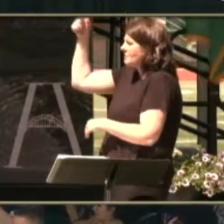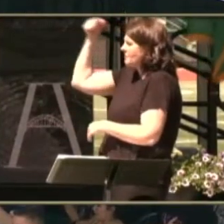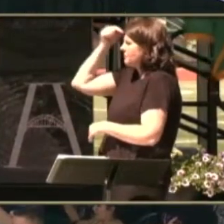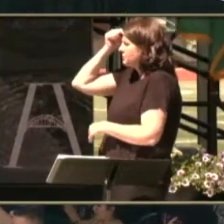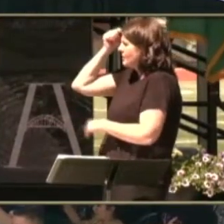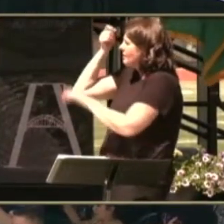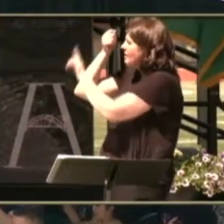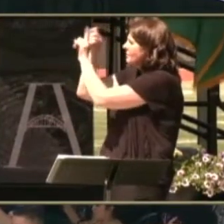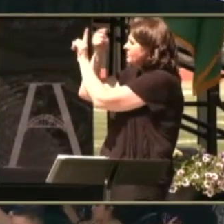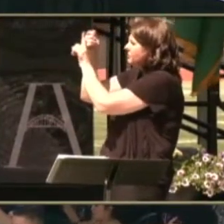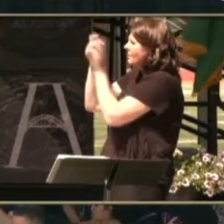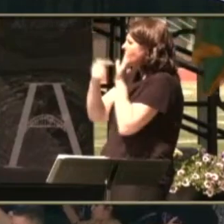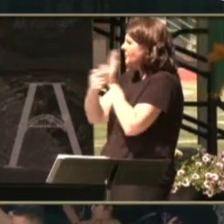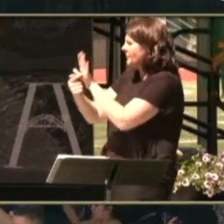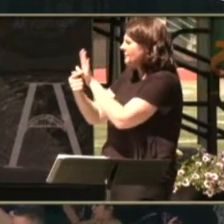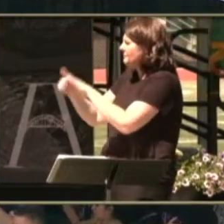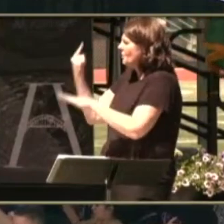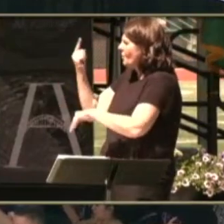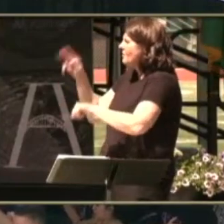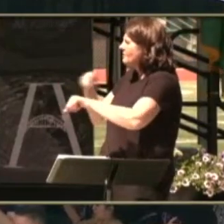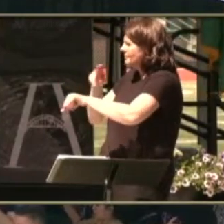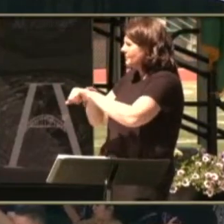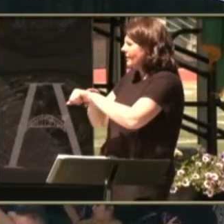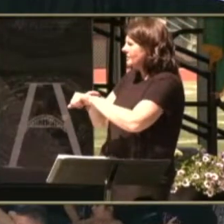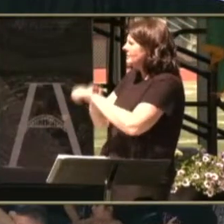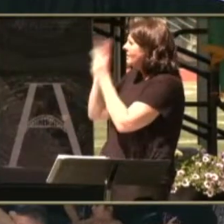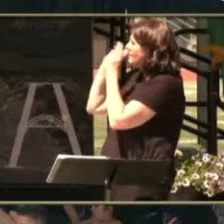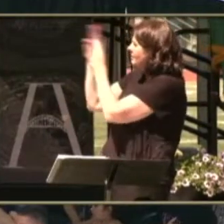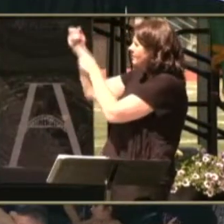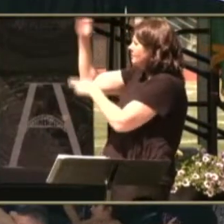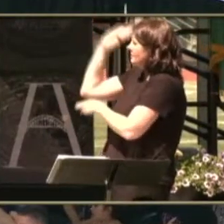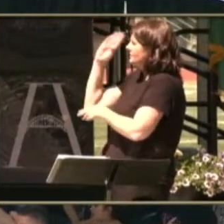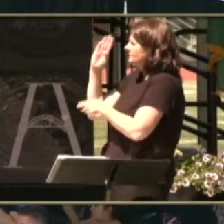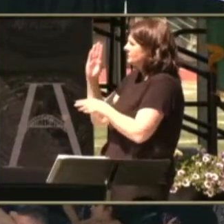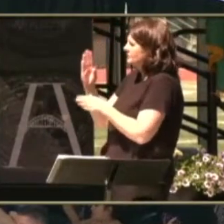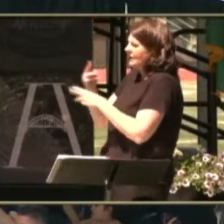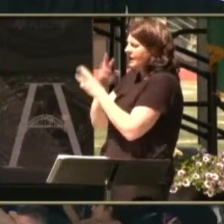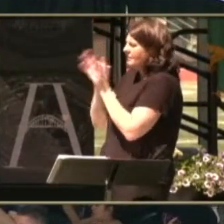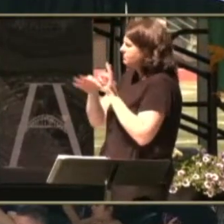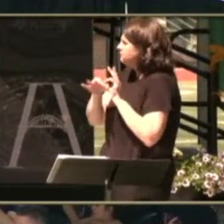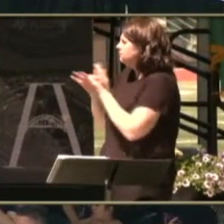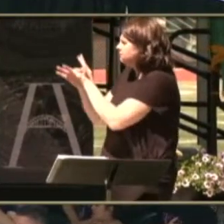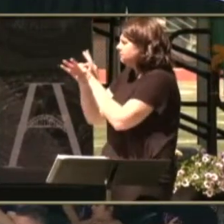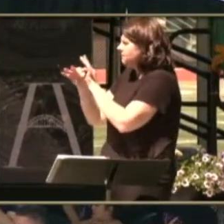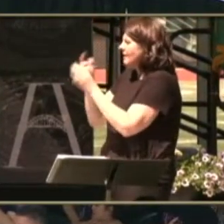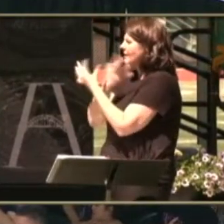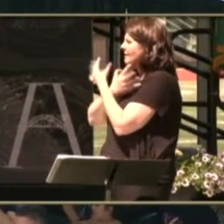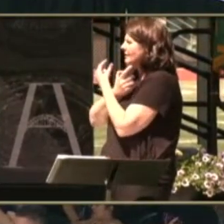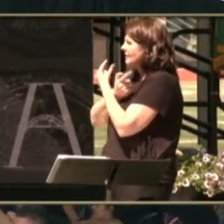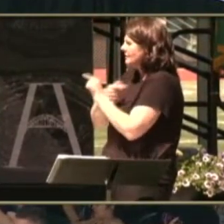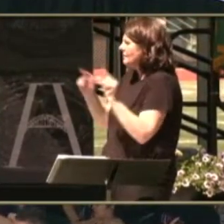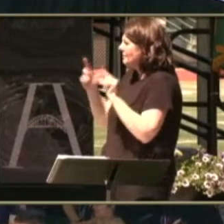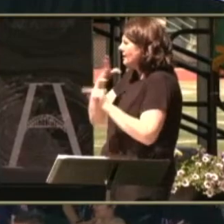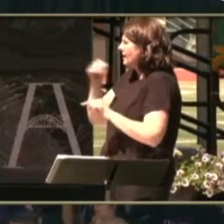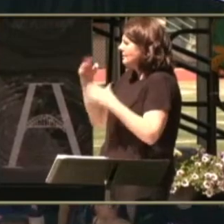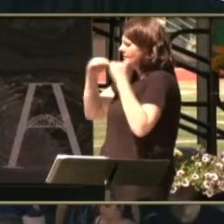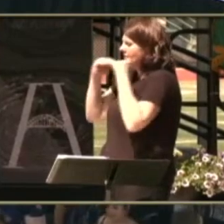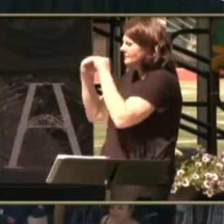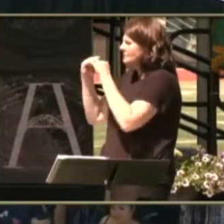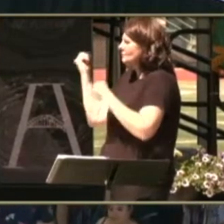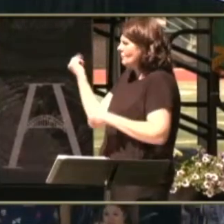for which it stands one nation under god invisible with liberty and justice for all